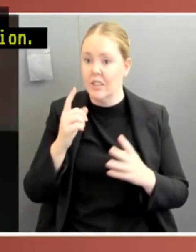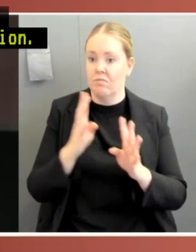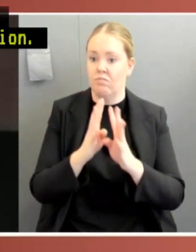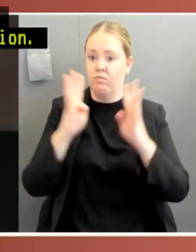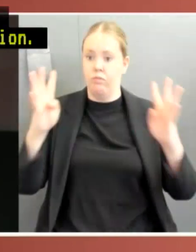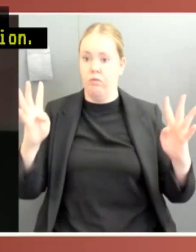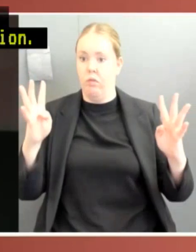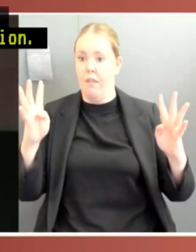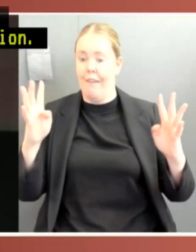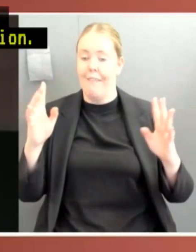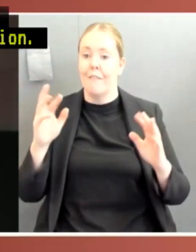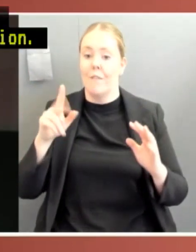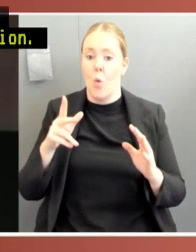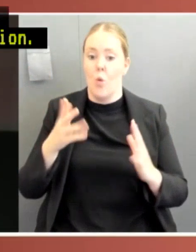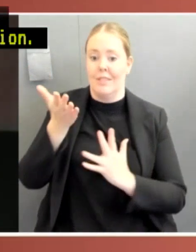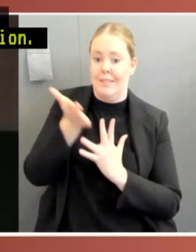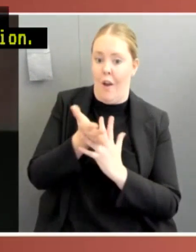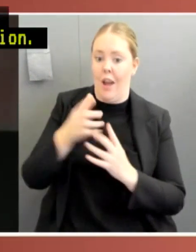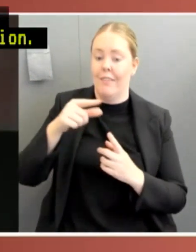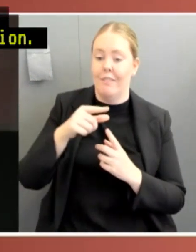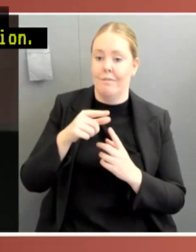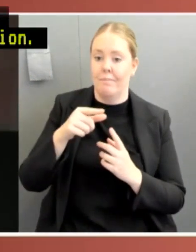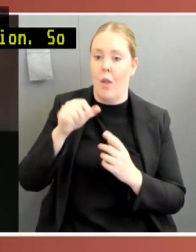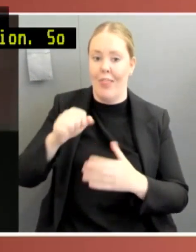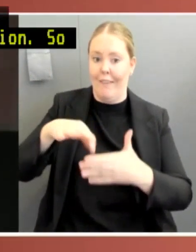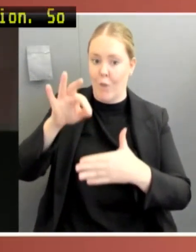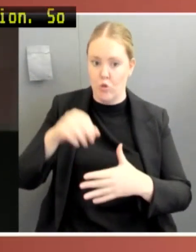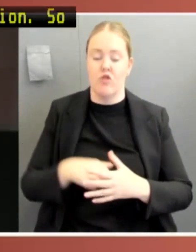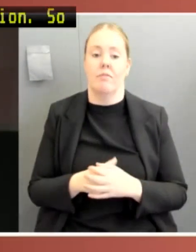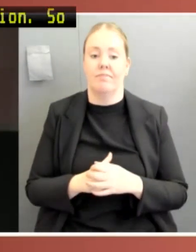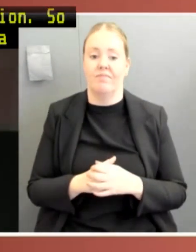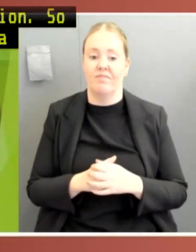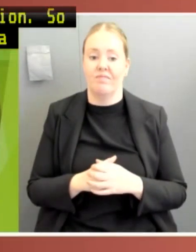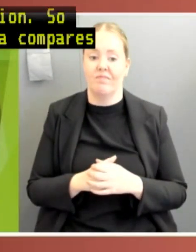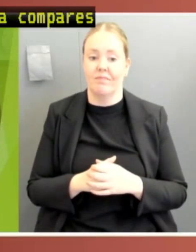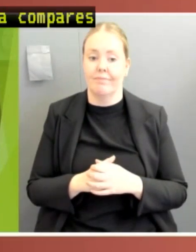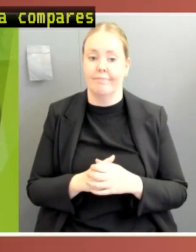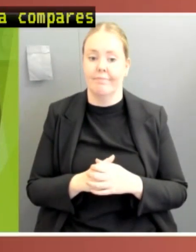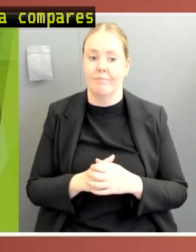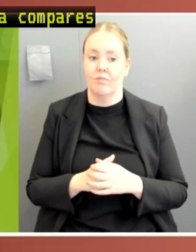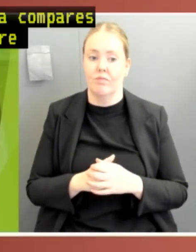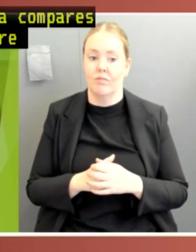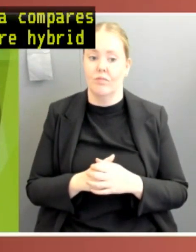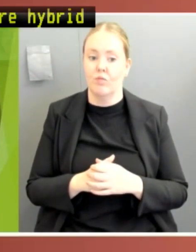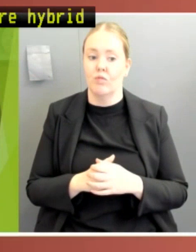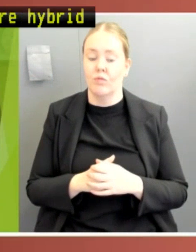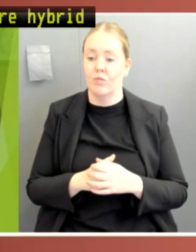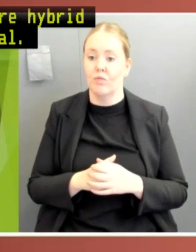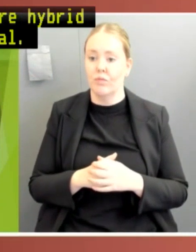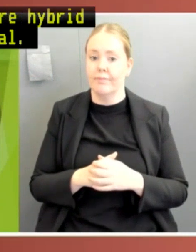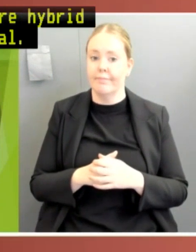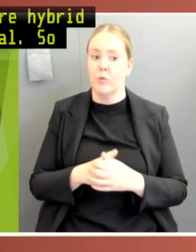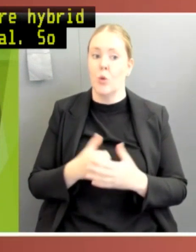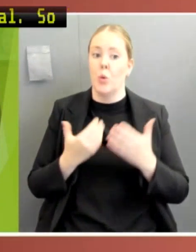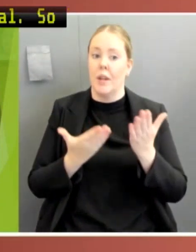So the experience in Australia compares poorly with that elsewhere, while hybrid proceedings were not unusual. So here, even when parliament sat, many of its